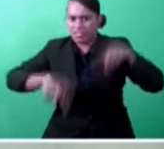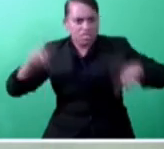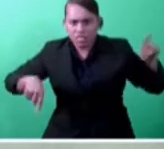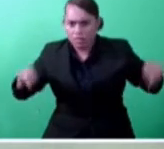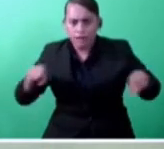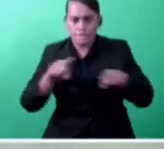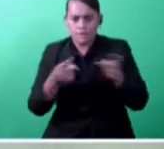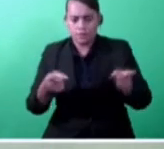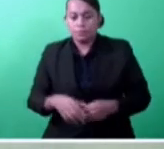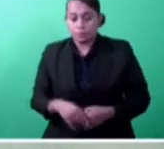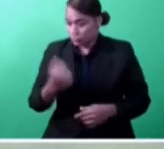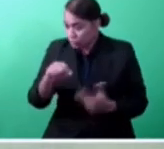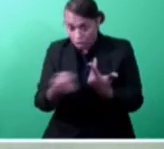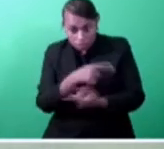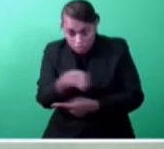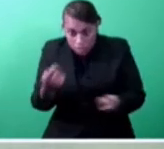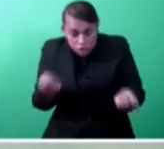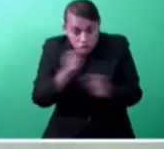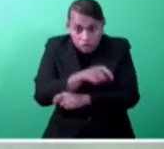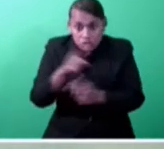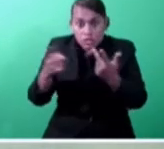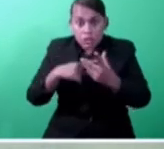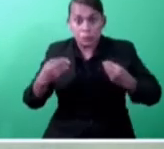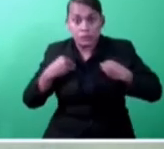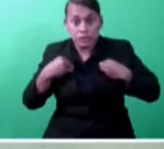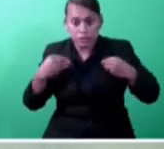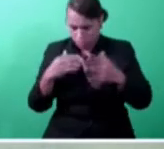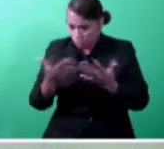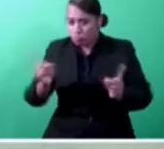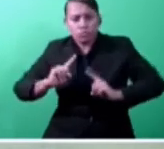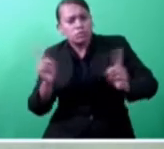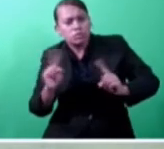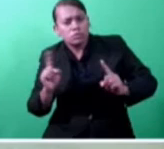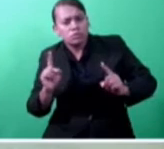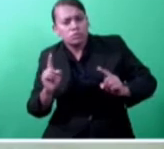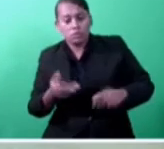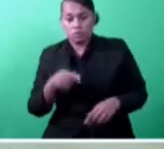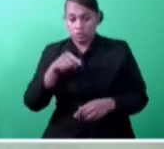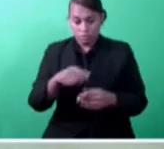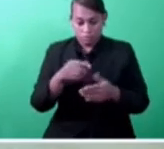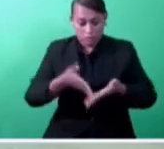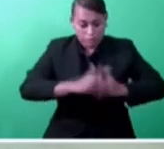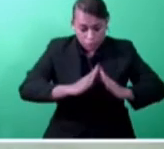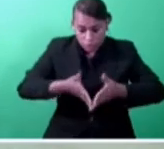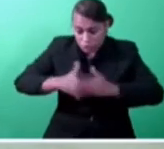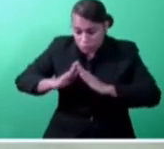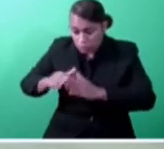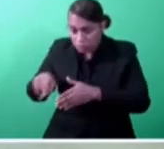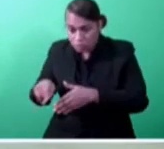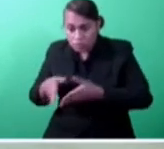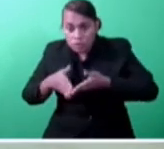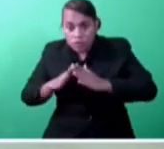significant reforms in business licensing includes start-ups and micro-enterprises with up to three